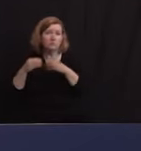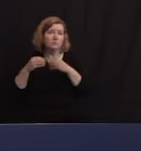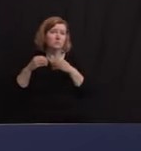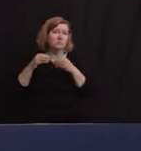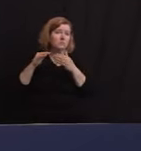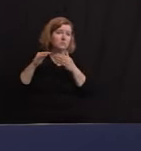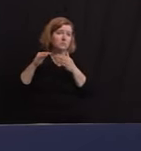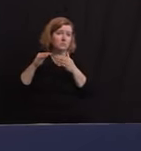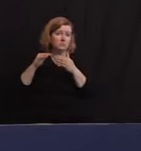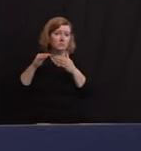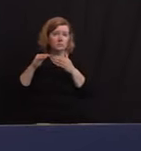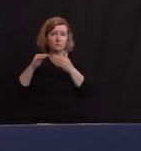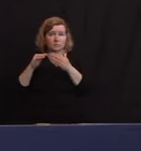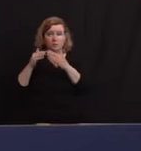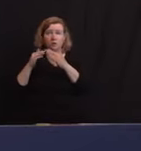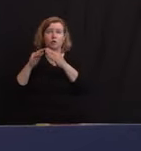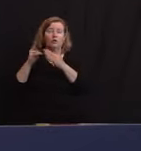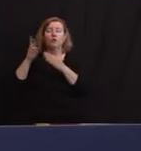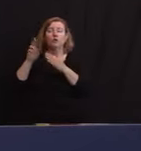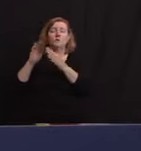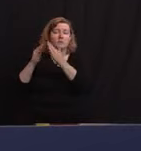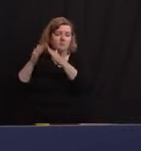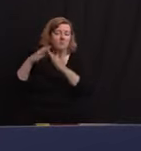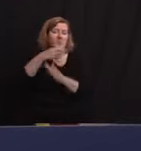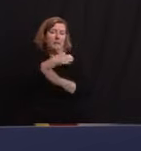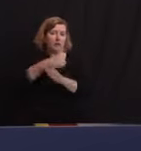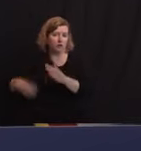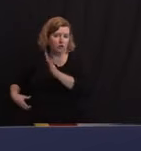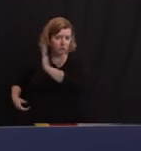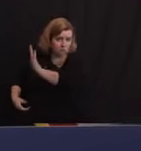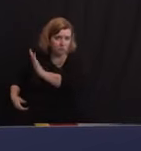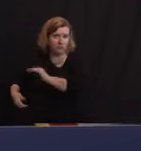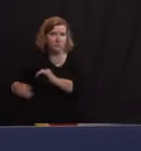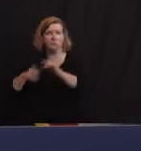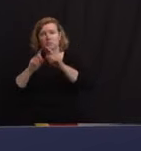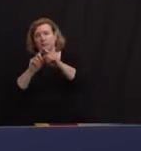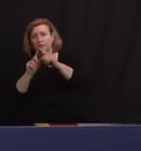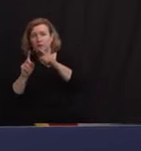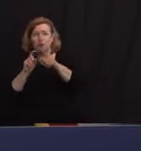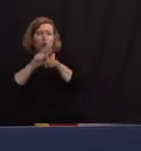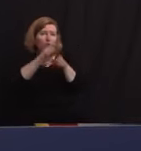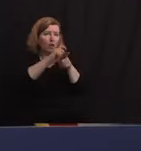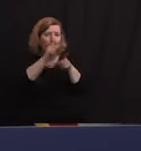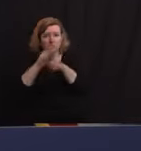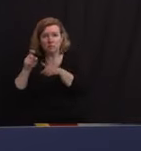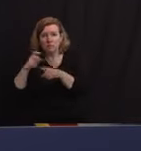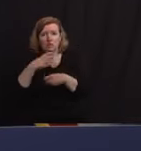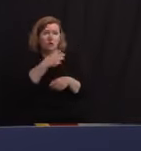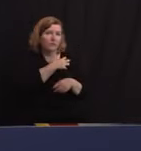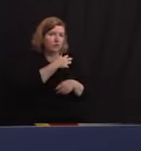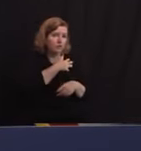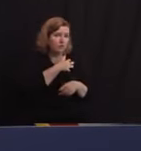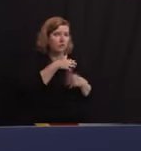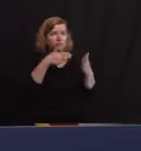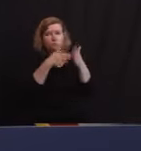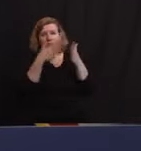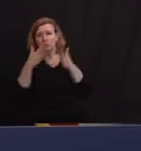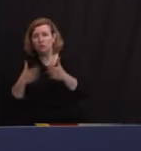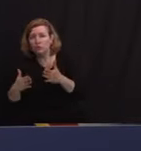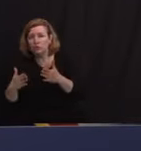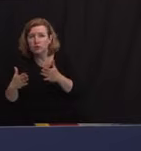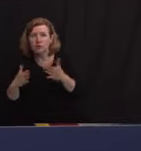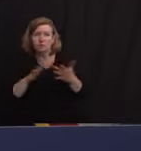morning we're on three separate phone calls, law enforcement, county prosecutors. I've been in touch with the colonel of the Minnesota State